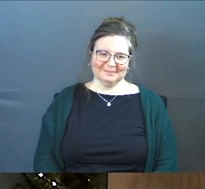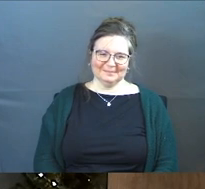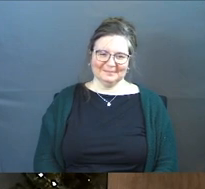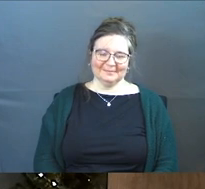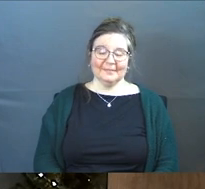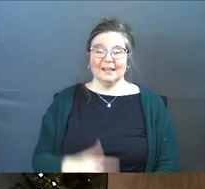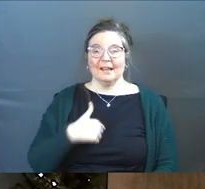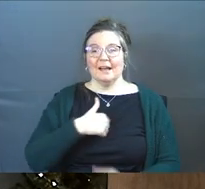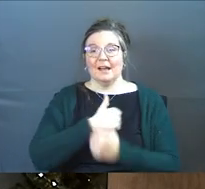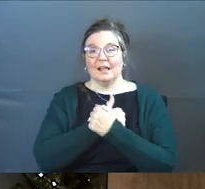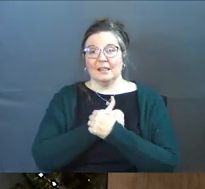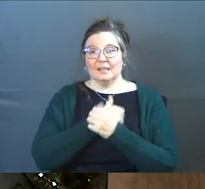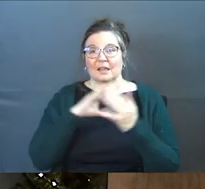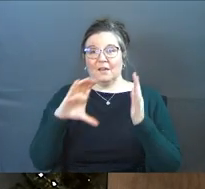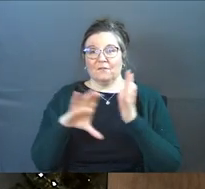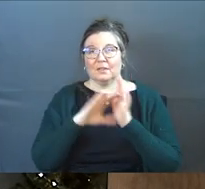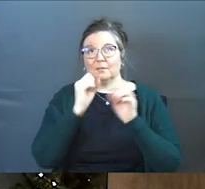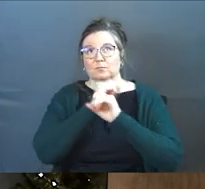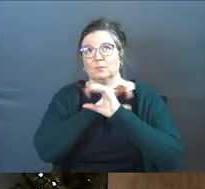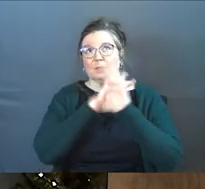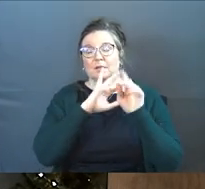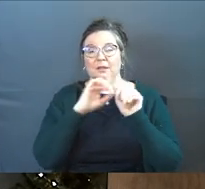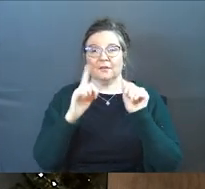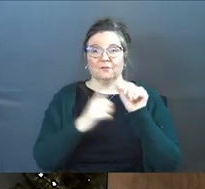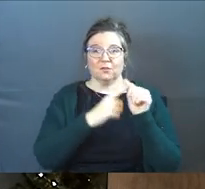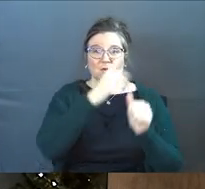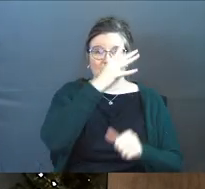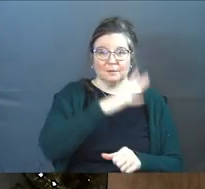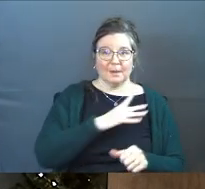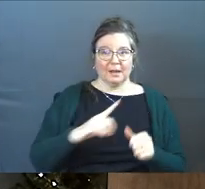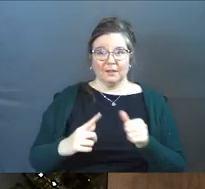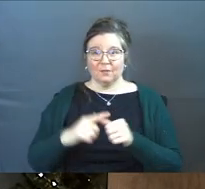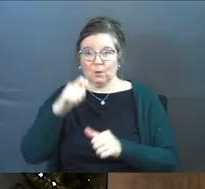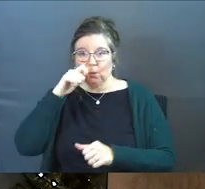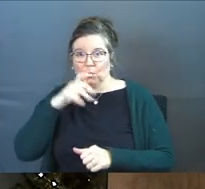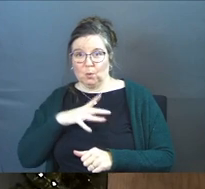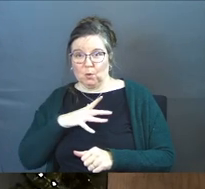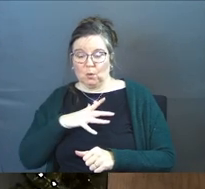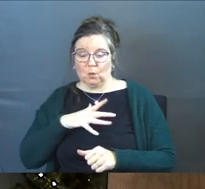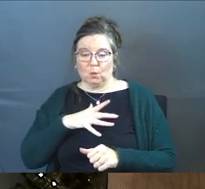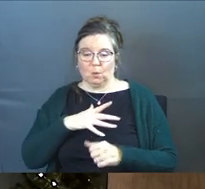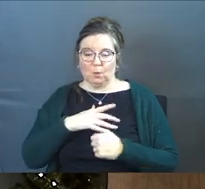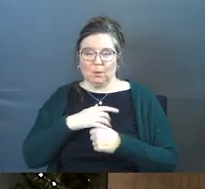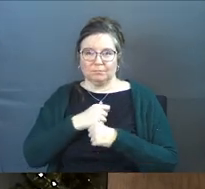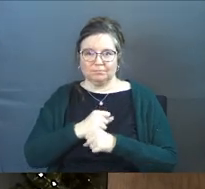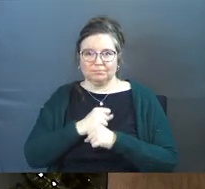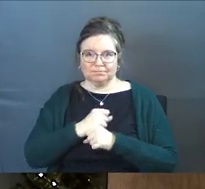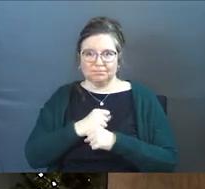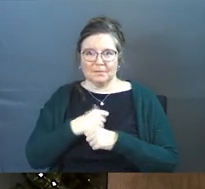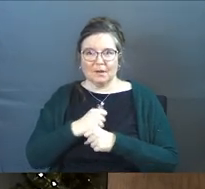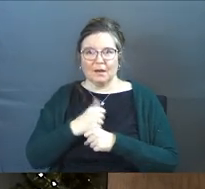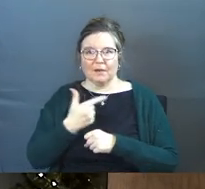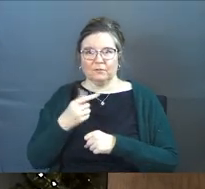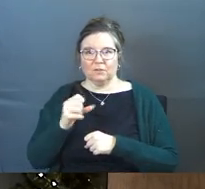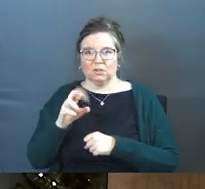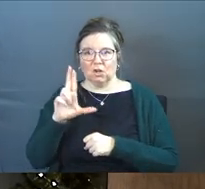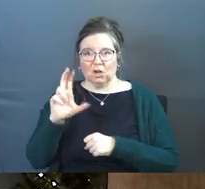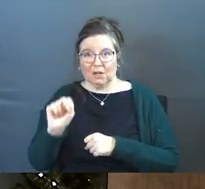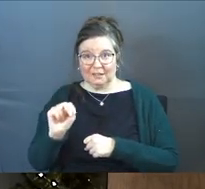I love the picture that the first man and the first woman were cultivators of a garden.